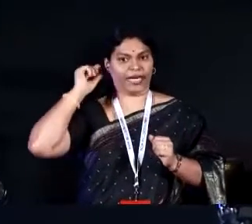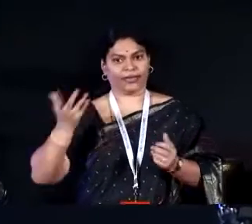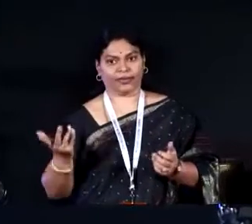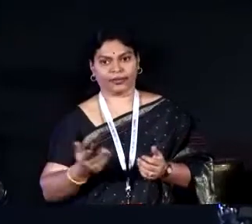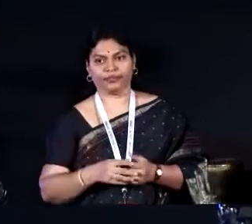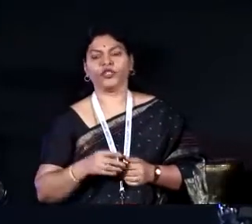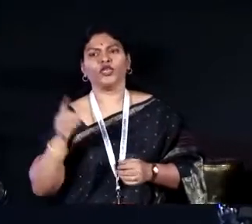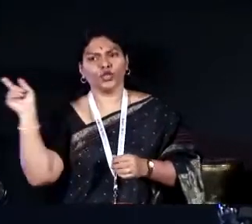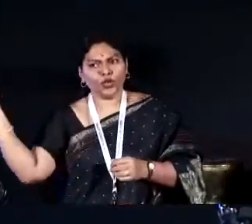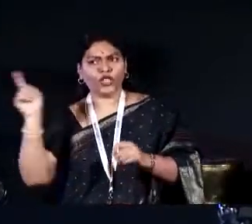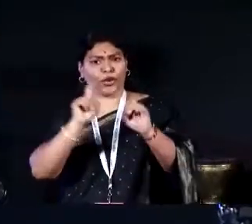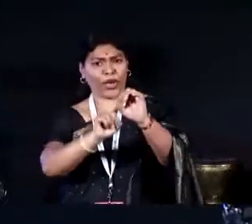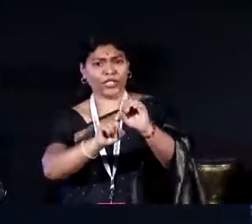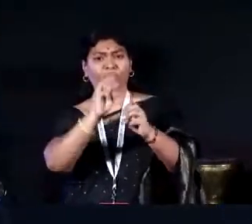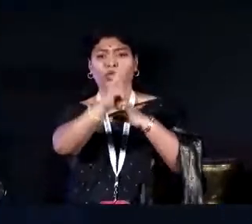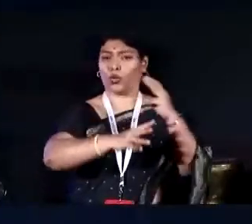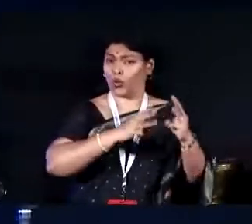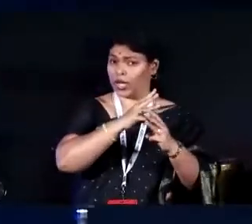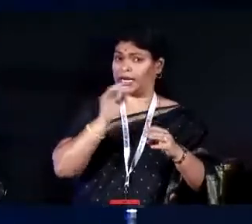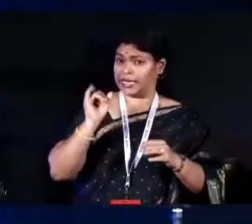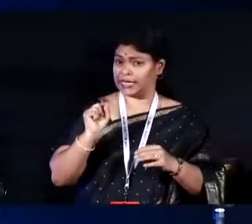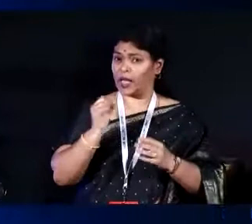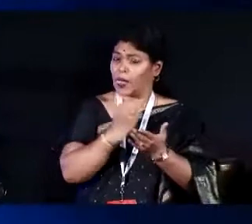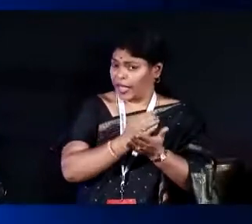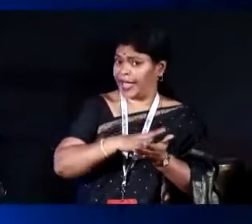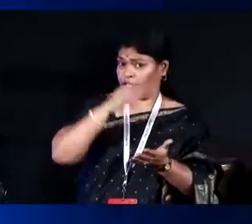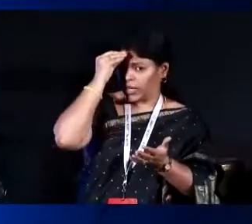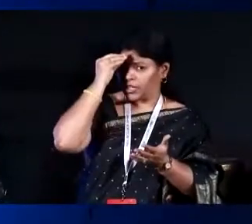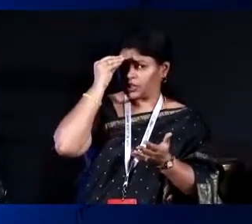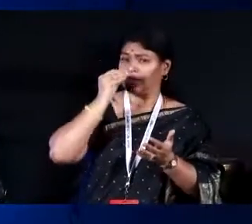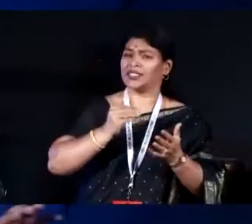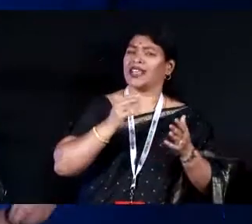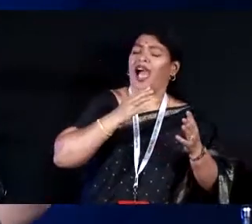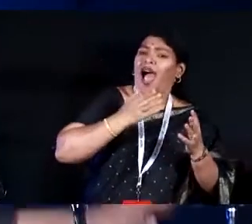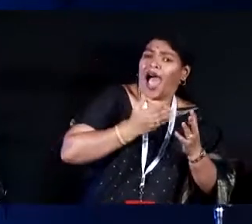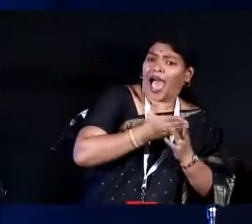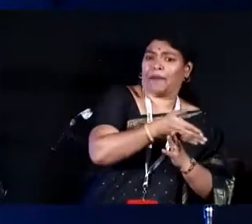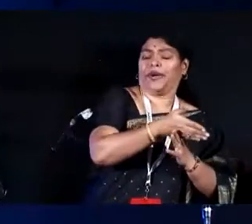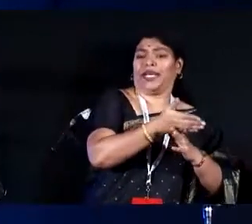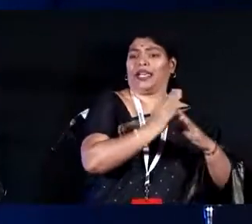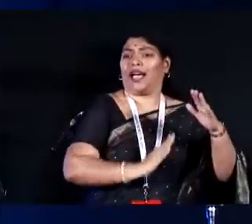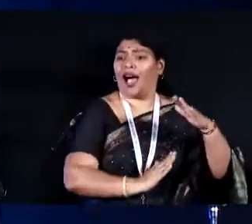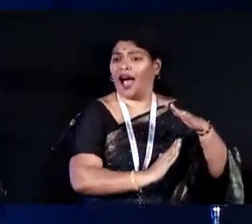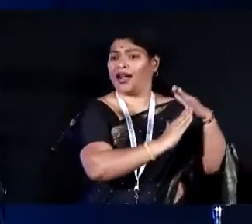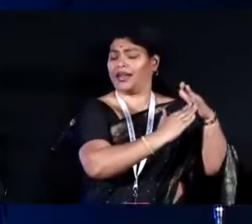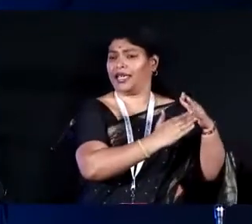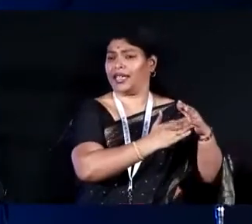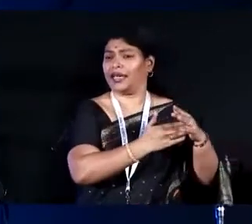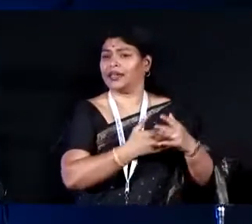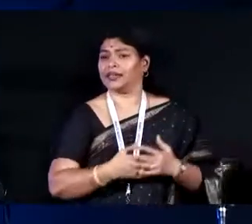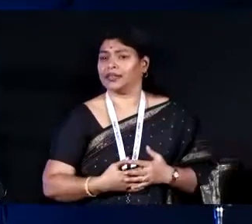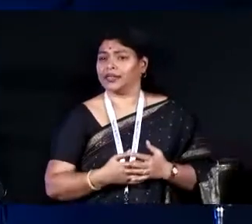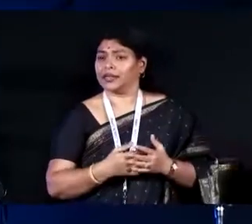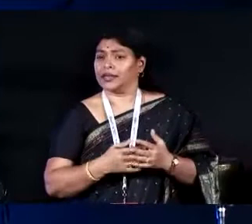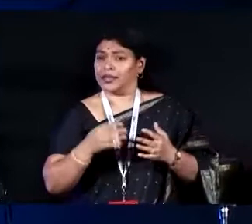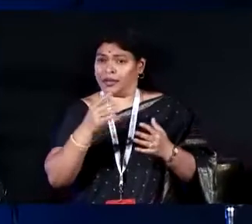So my question to the world is that education is hampering in this country because the teacher-student ratio is wrong, education policy is wrong, we